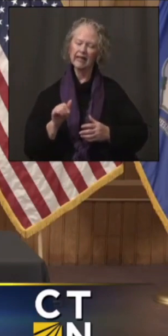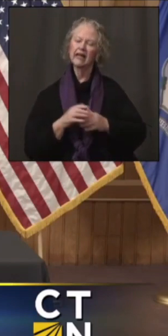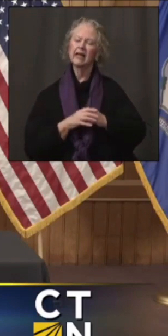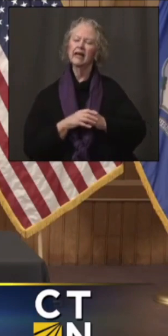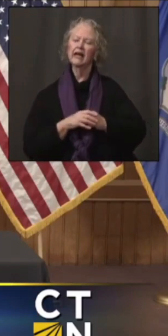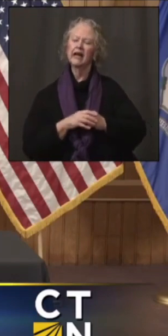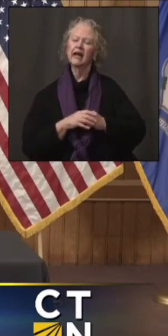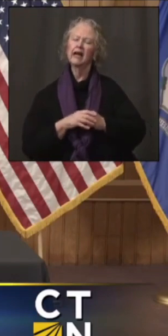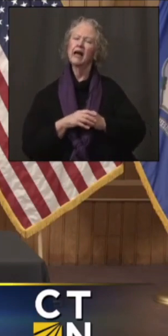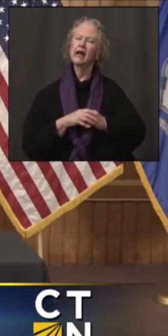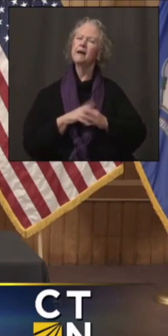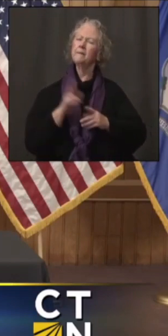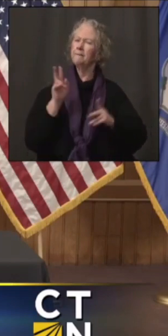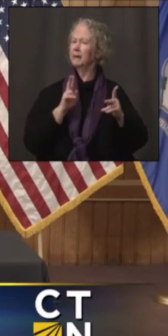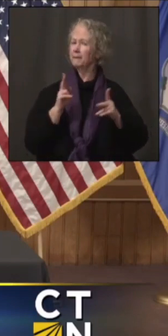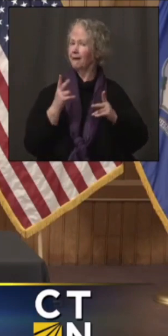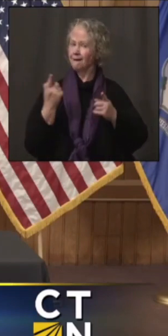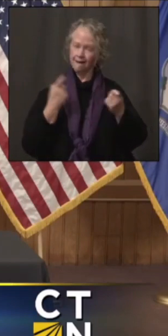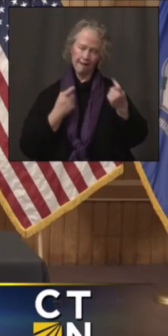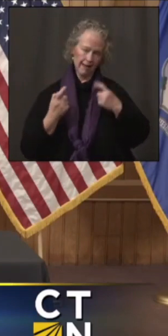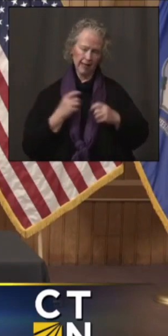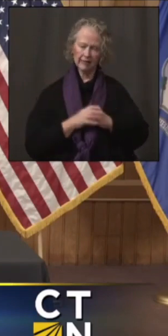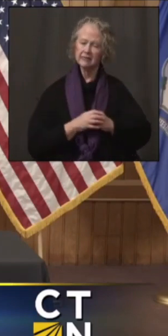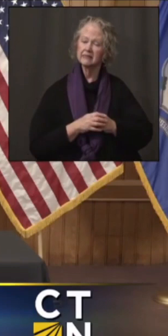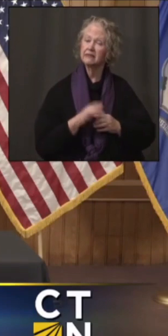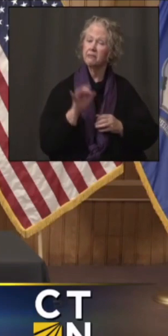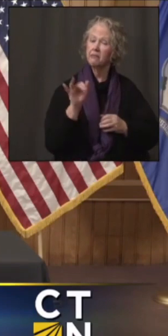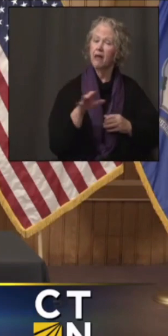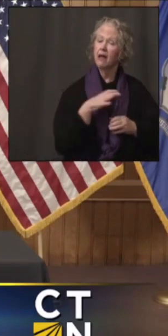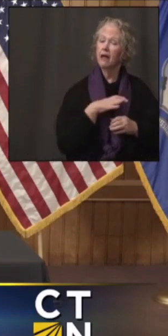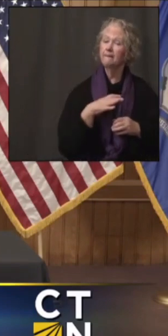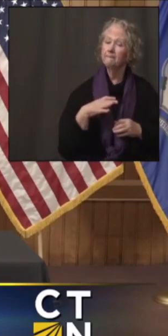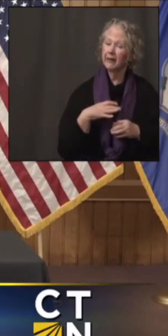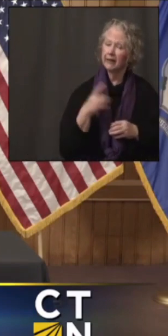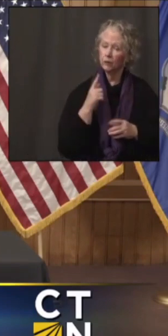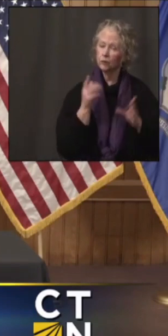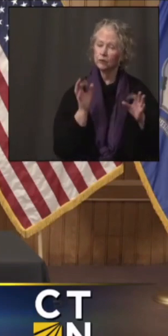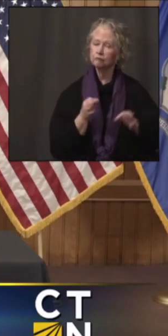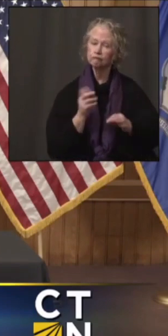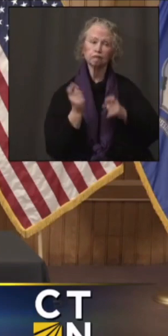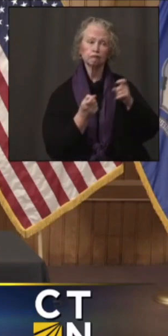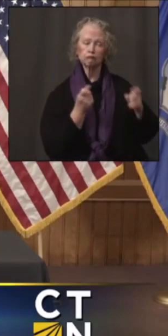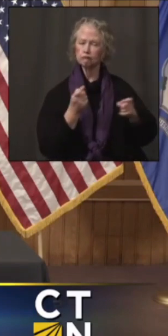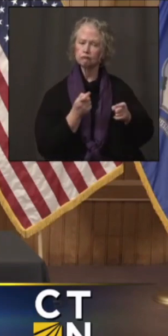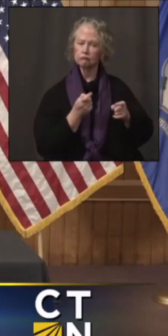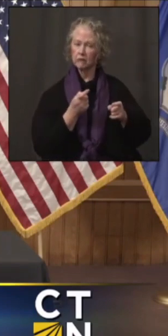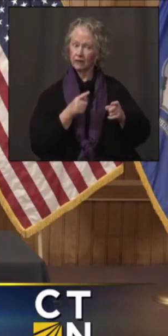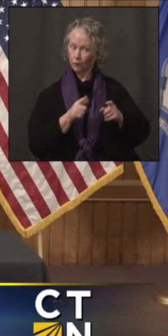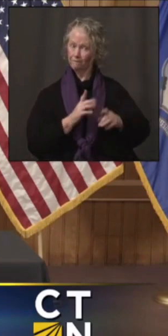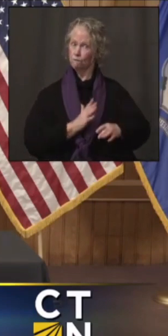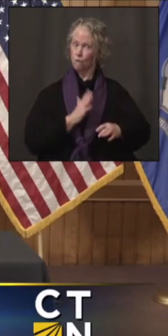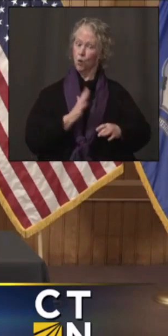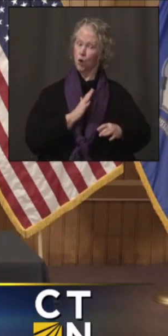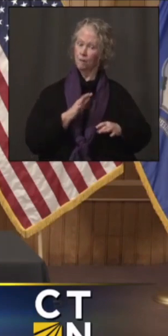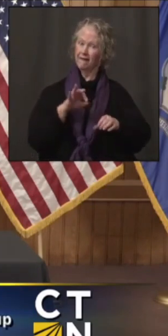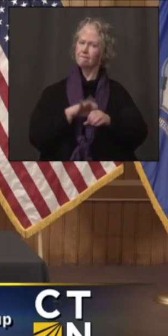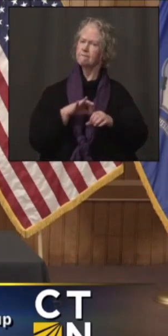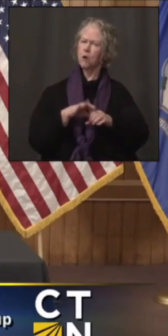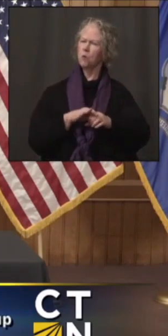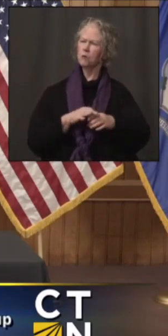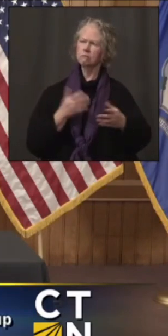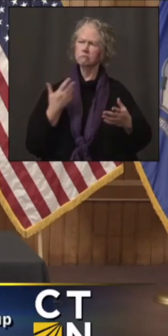were asking, the allocations committee, do they formally vote on these recommendations? Watching the, the meeting, it's never,